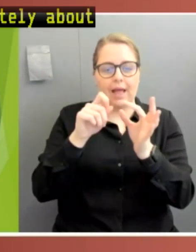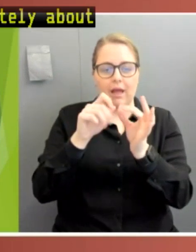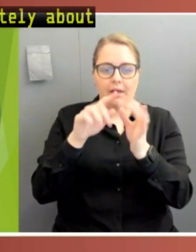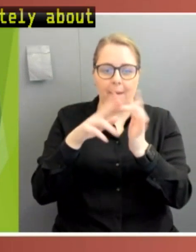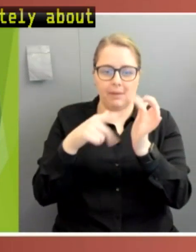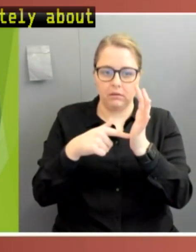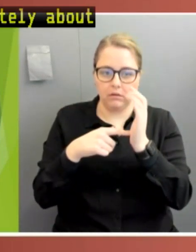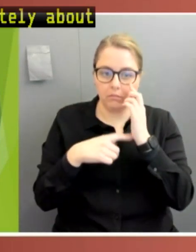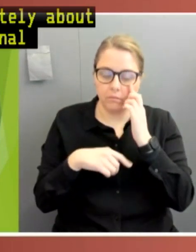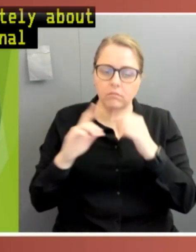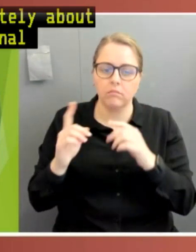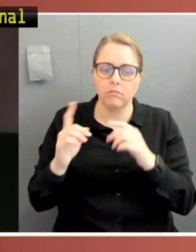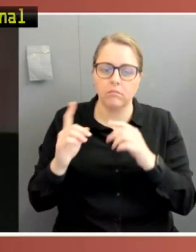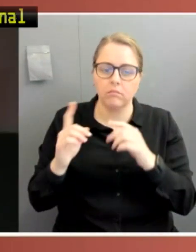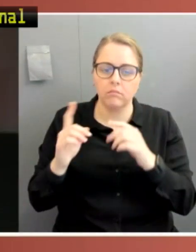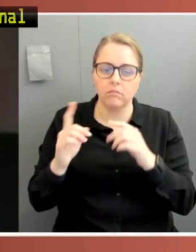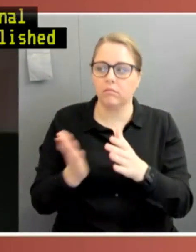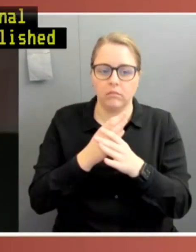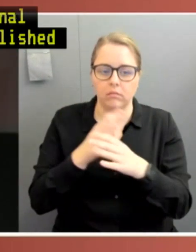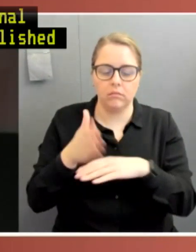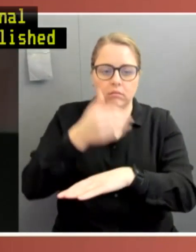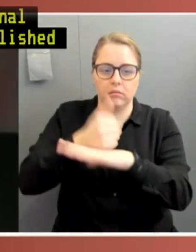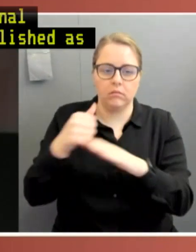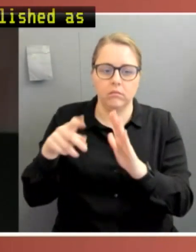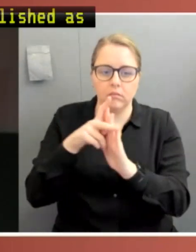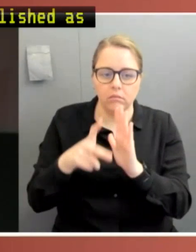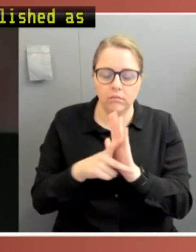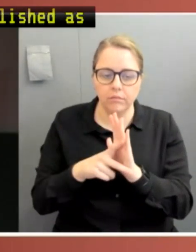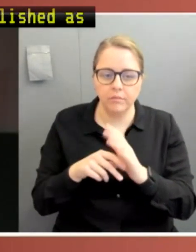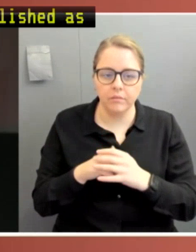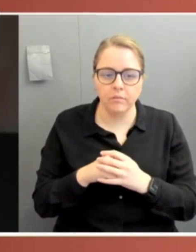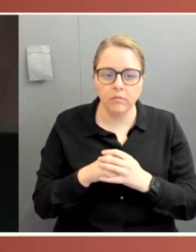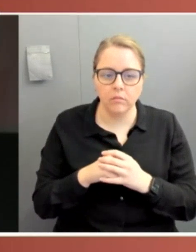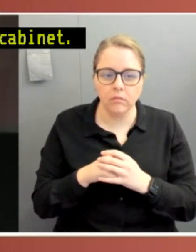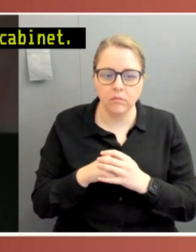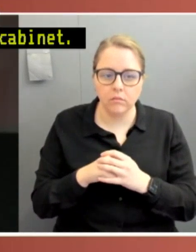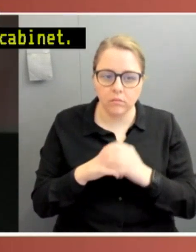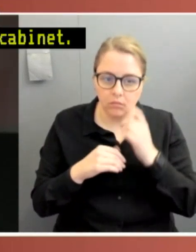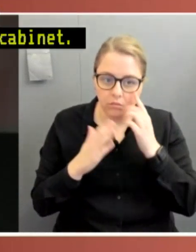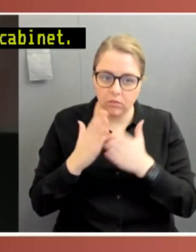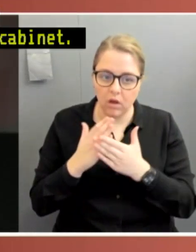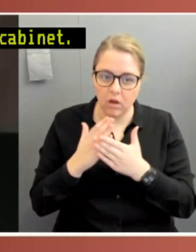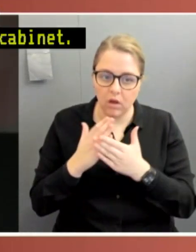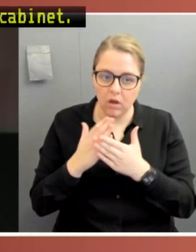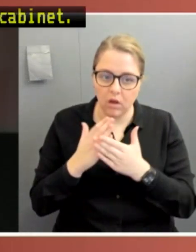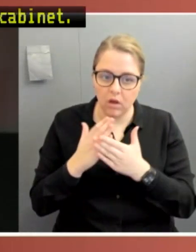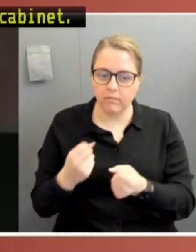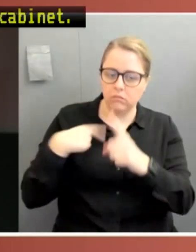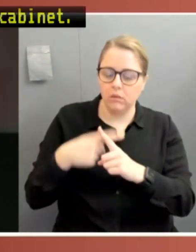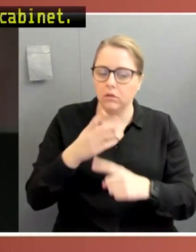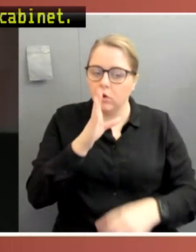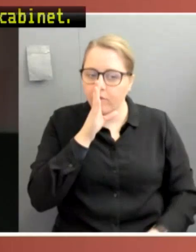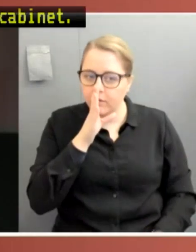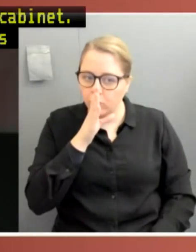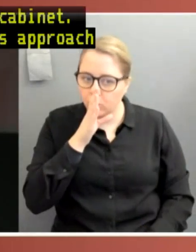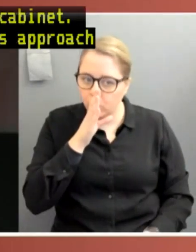of the Commonwealth Government's Cabinet. The Government adopted this approach to attract conventions of collective responsibility and confidentiality. These conventions flow from